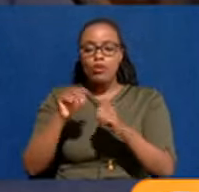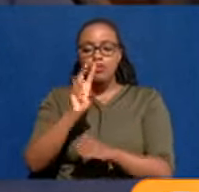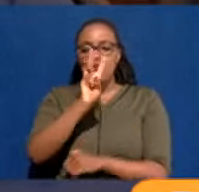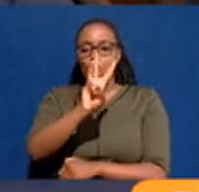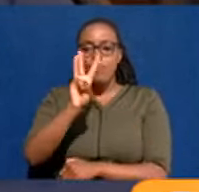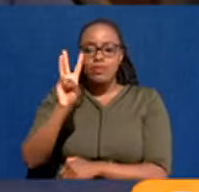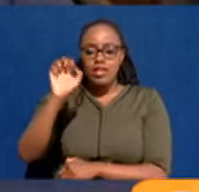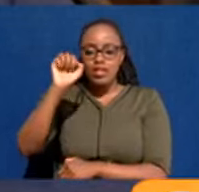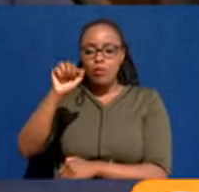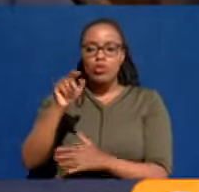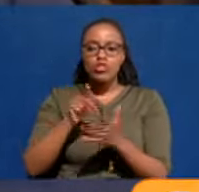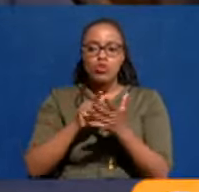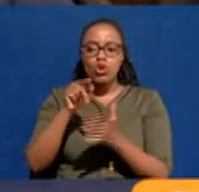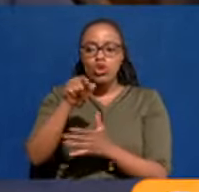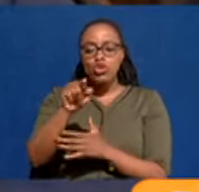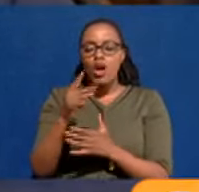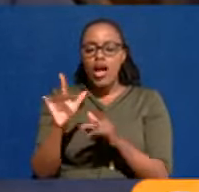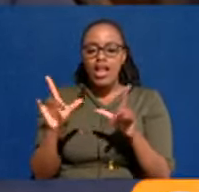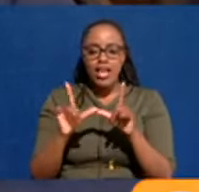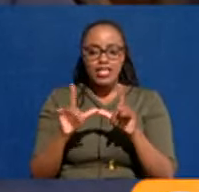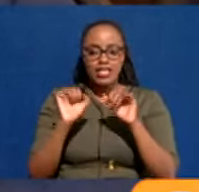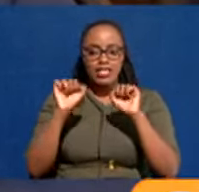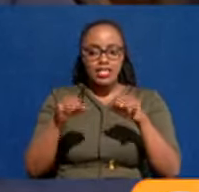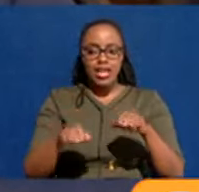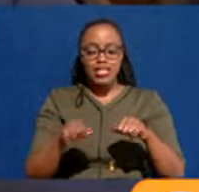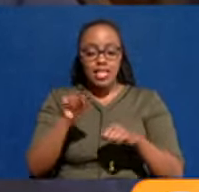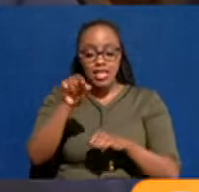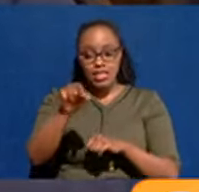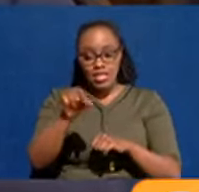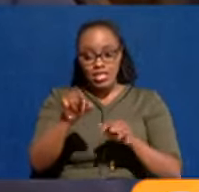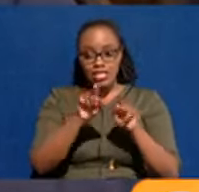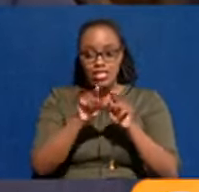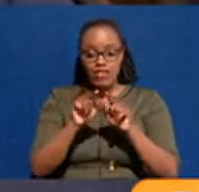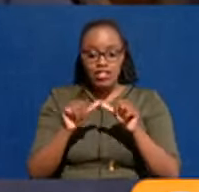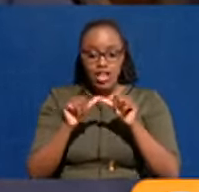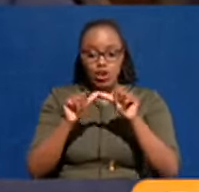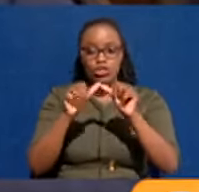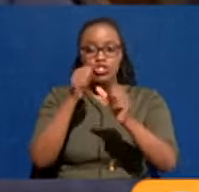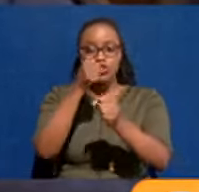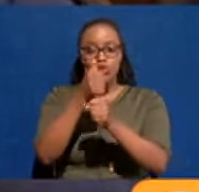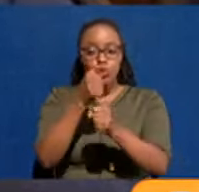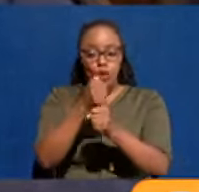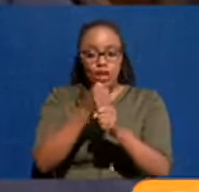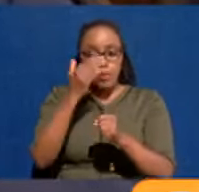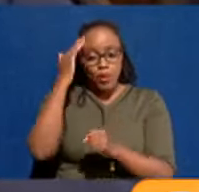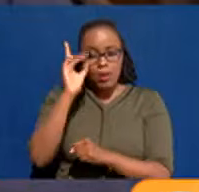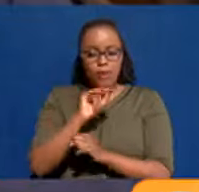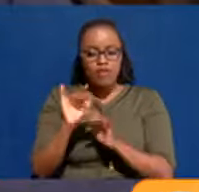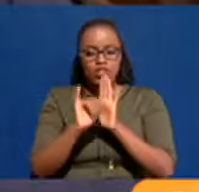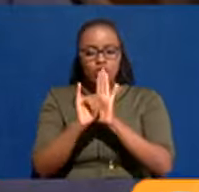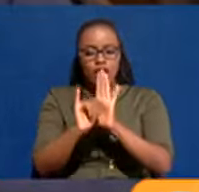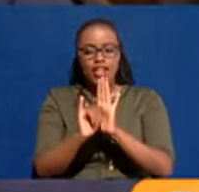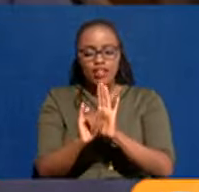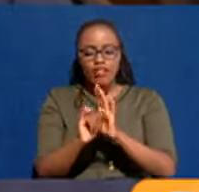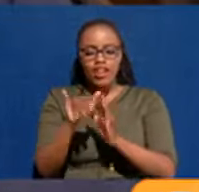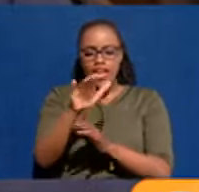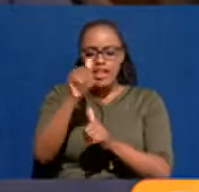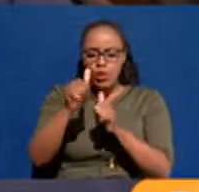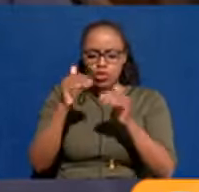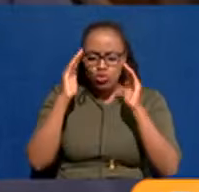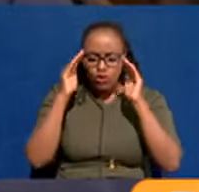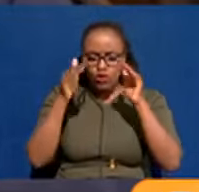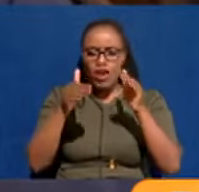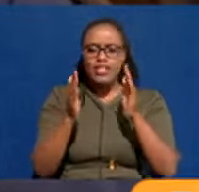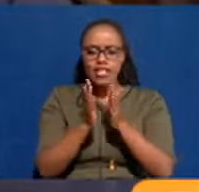and be able to actually pay your licenses. This is a continuing effort. We keep identifying areas that we have not been charging